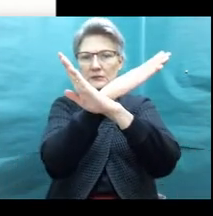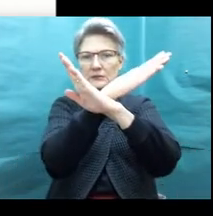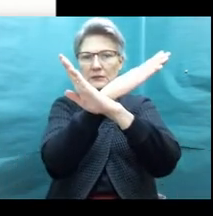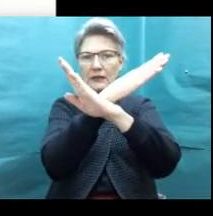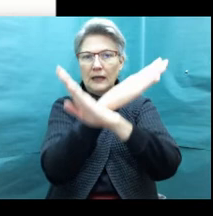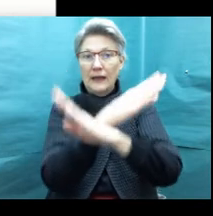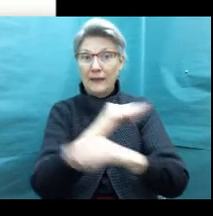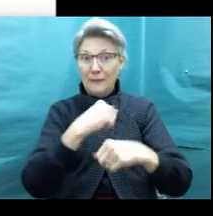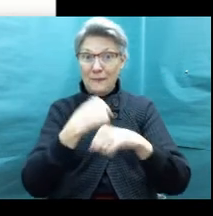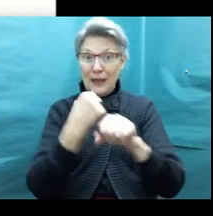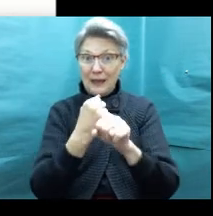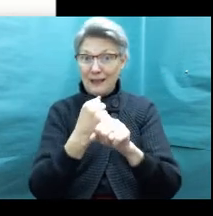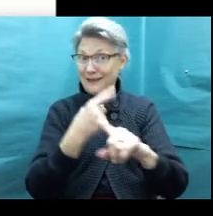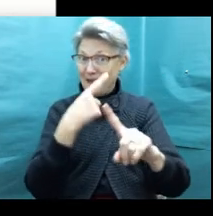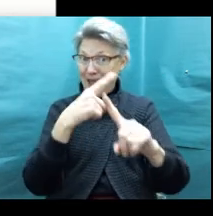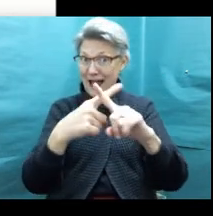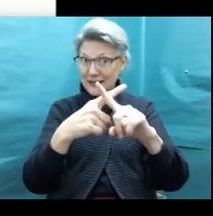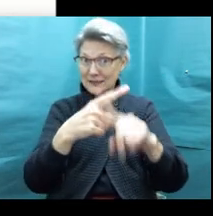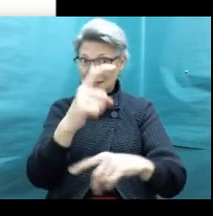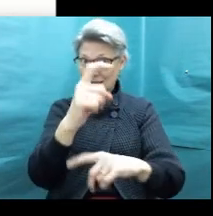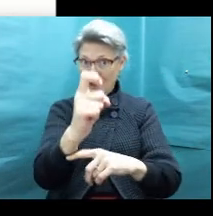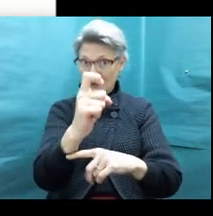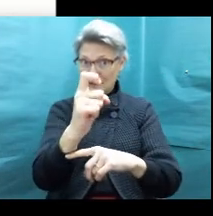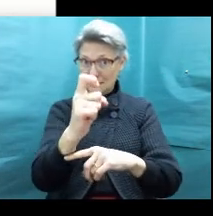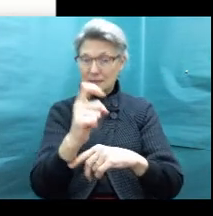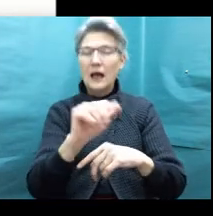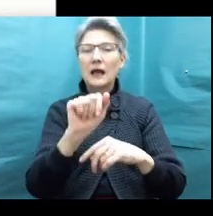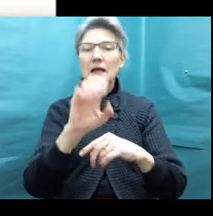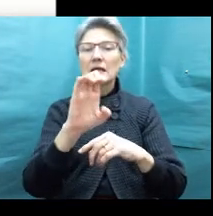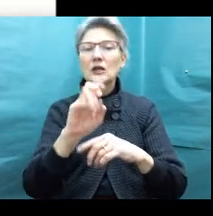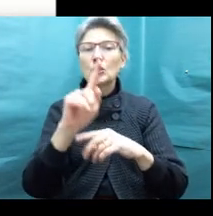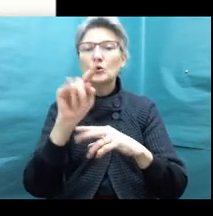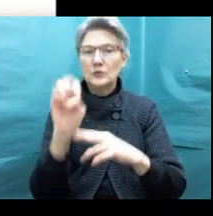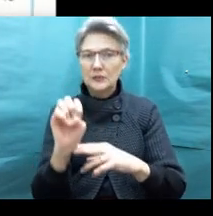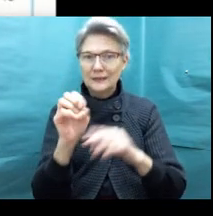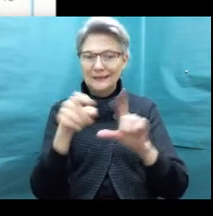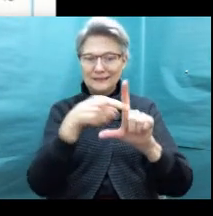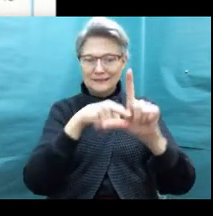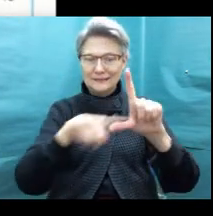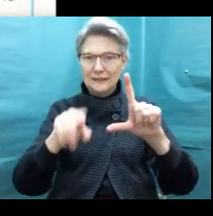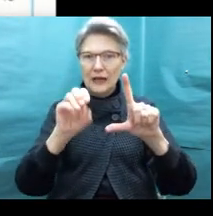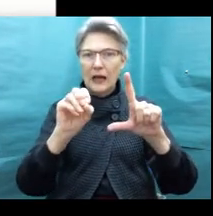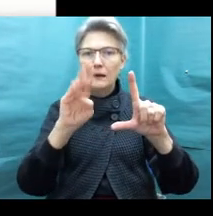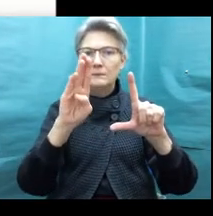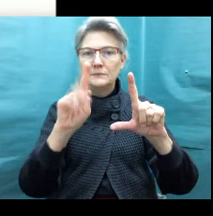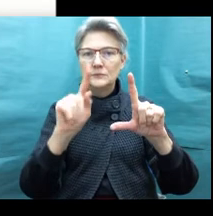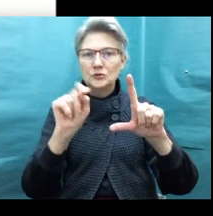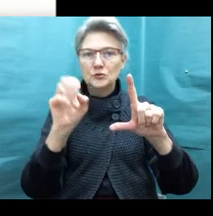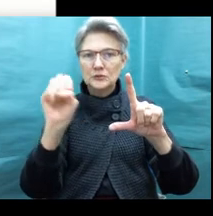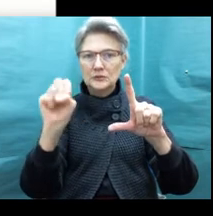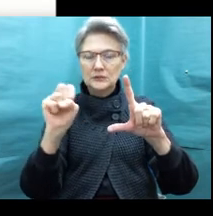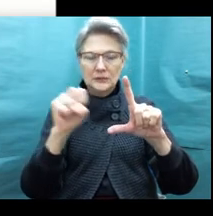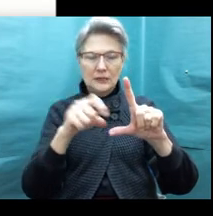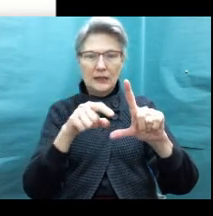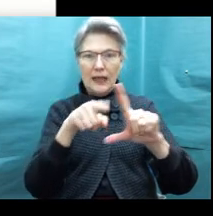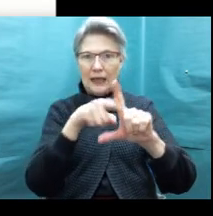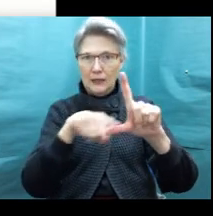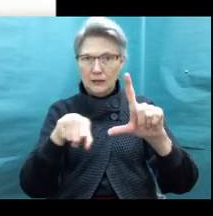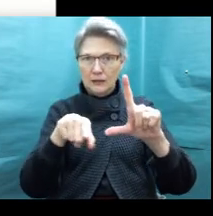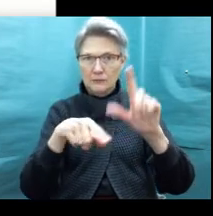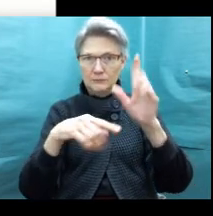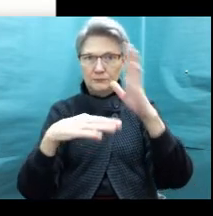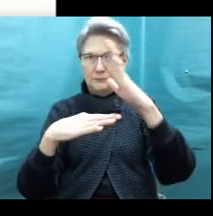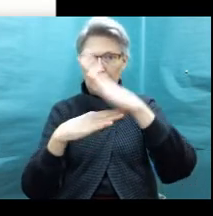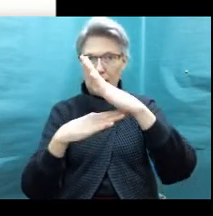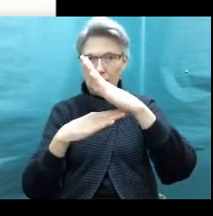saw acute and obtuse angles formed. Here I see an acute angle and over here I see an obtuse angle. So both